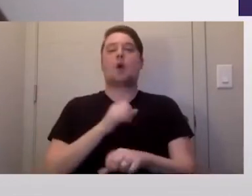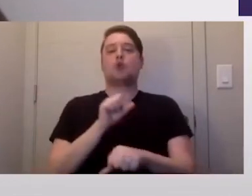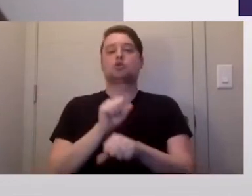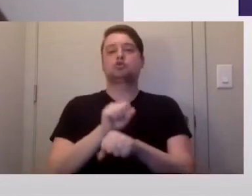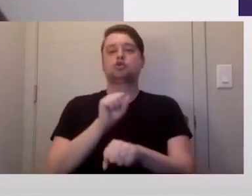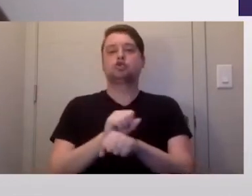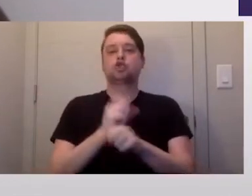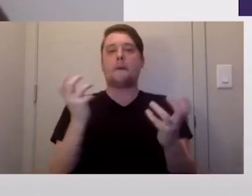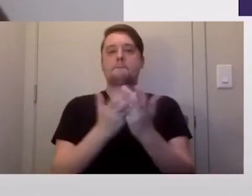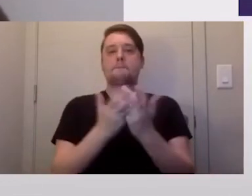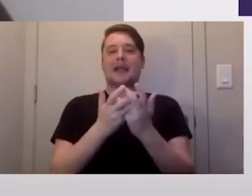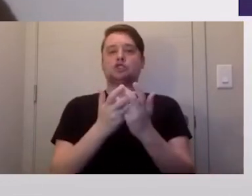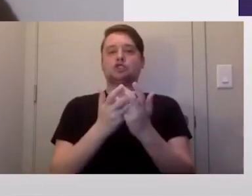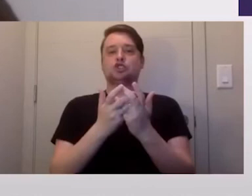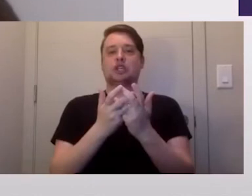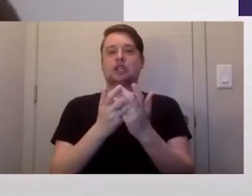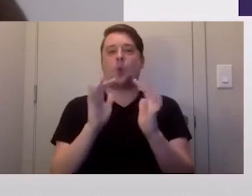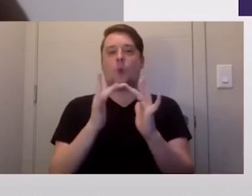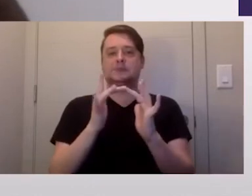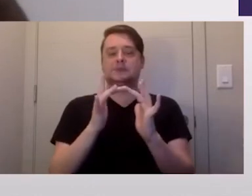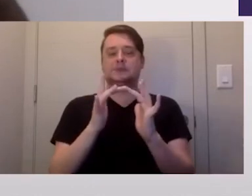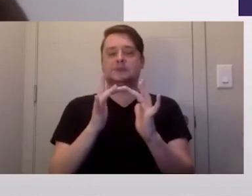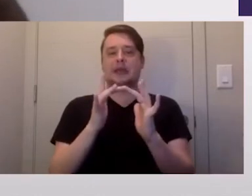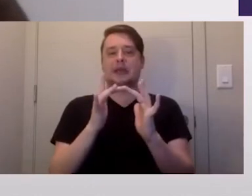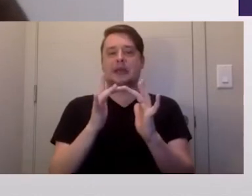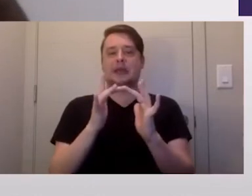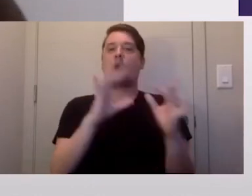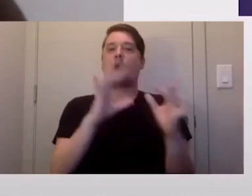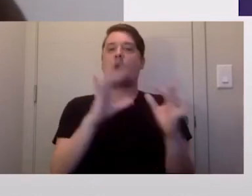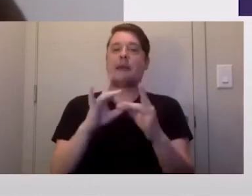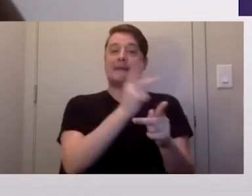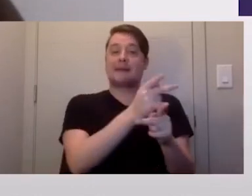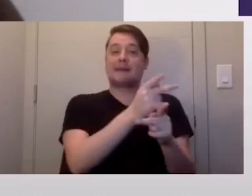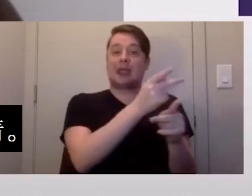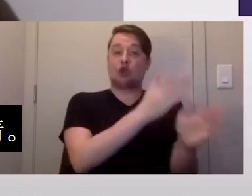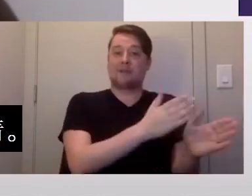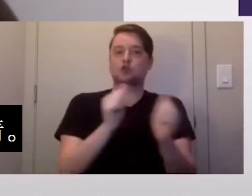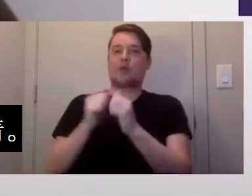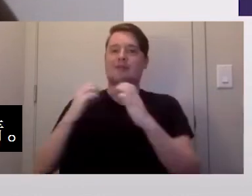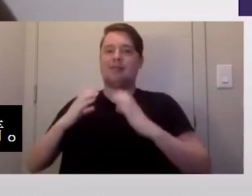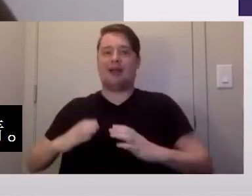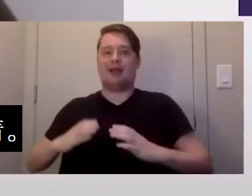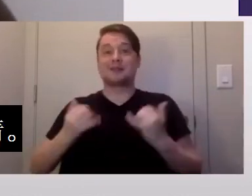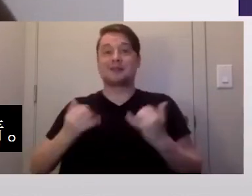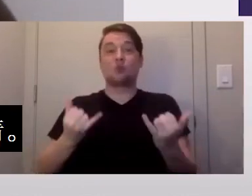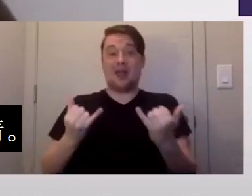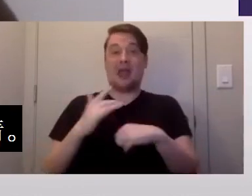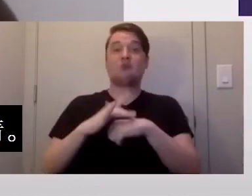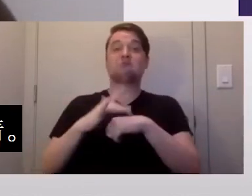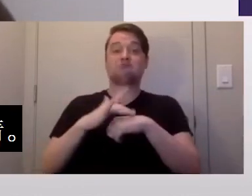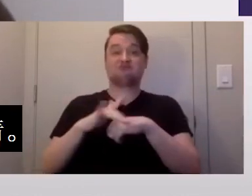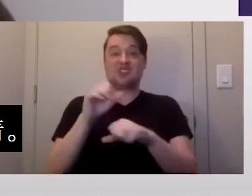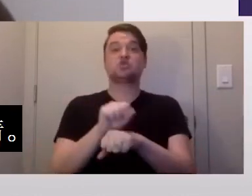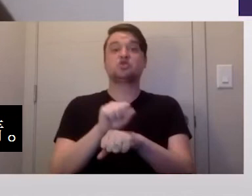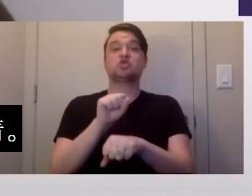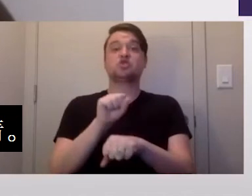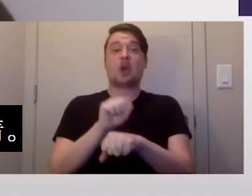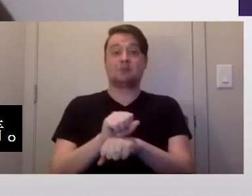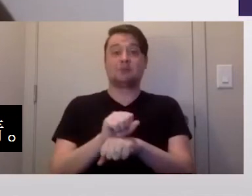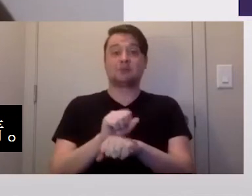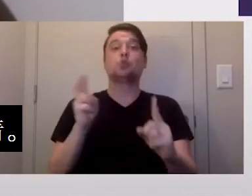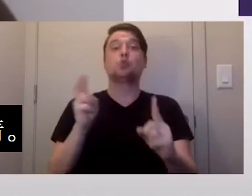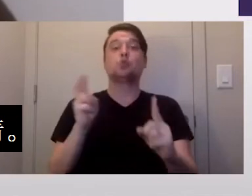platform, a website that easily connects caregivers with clients. And right now there are open jobs to apply to.